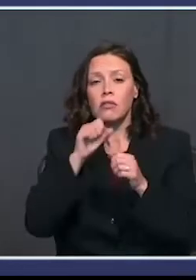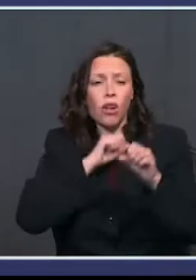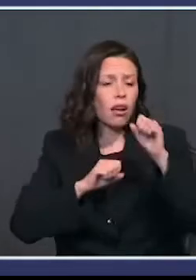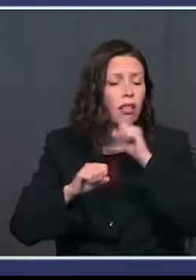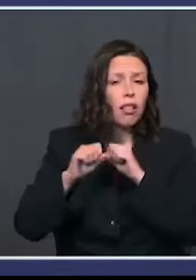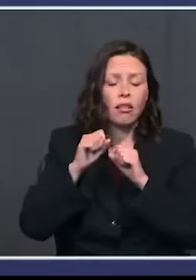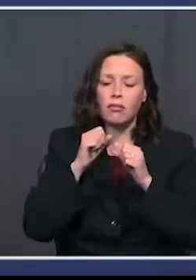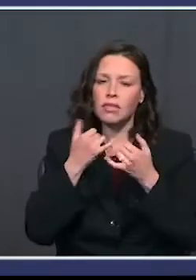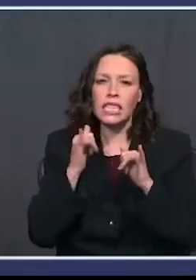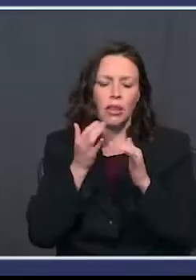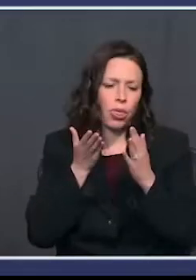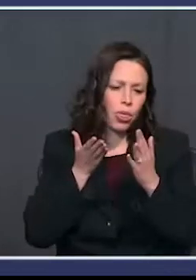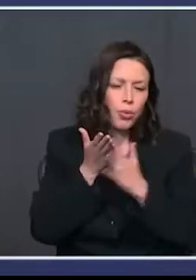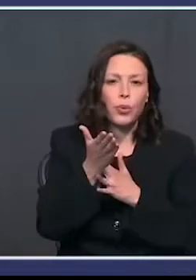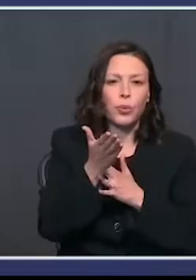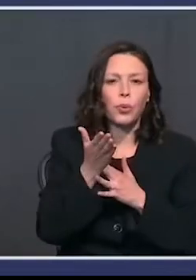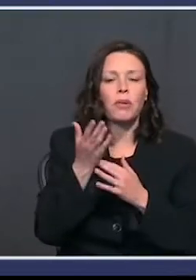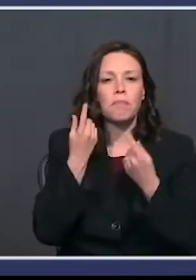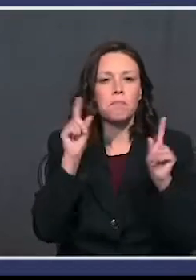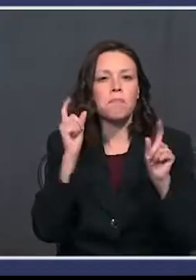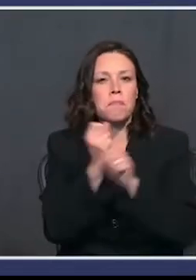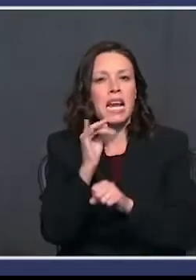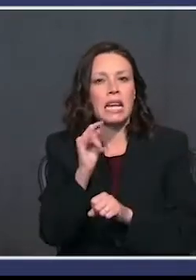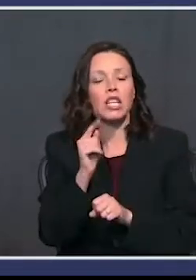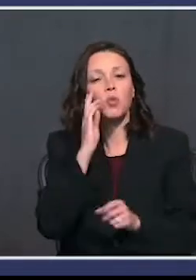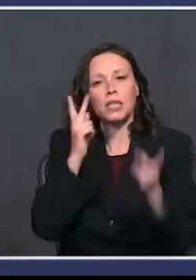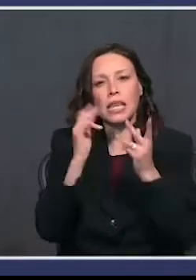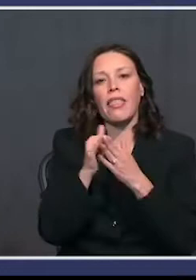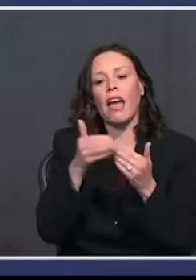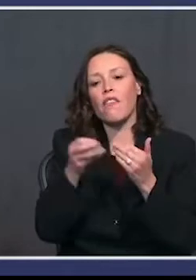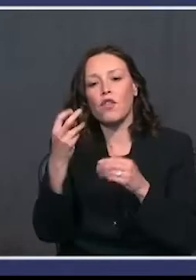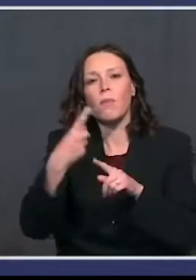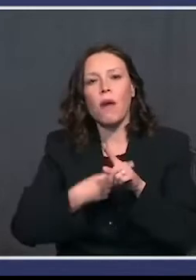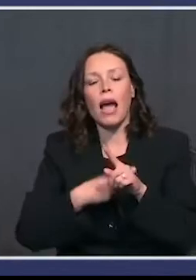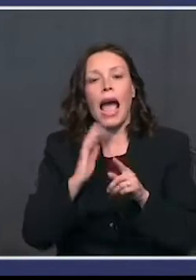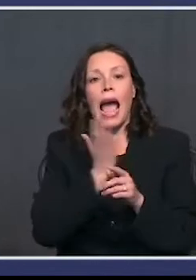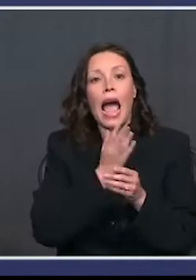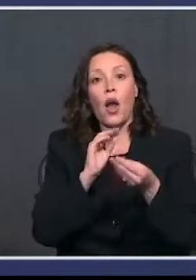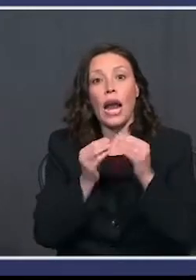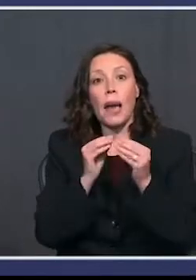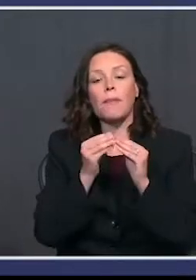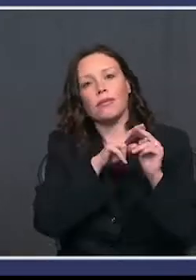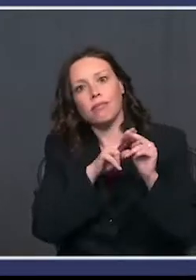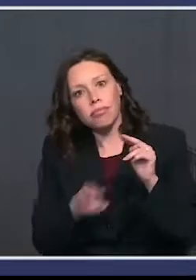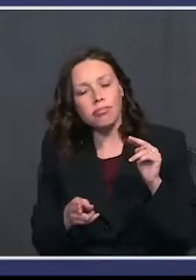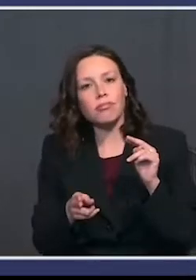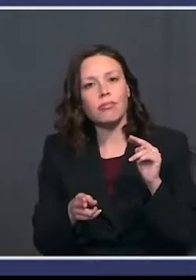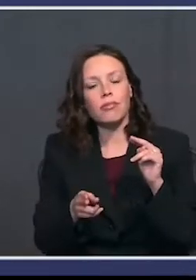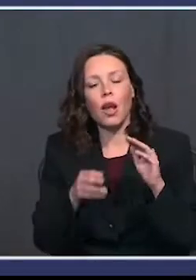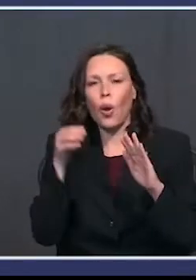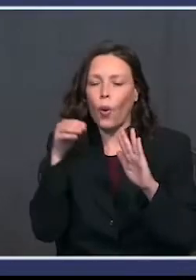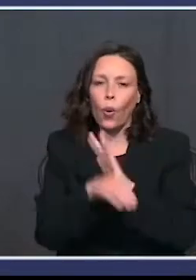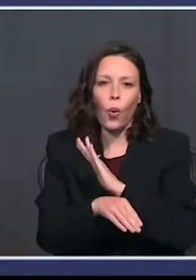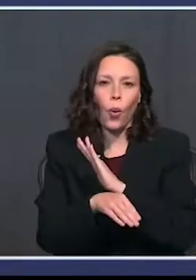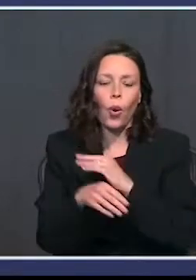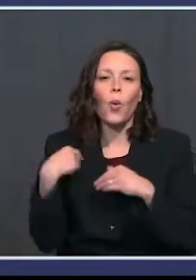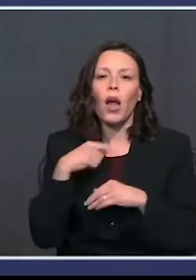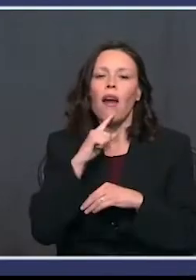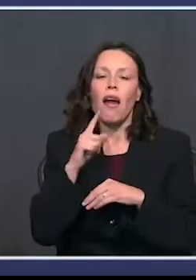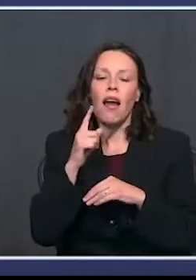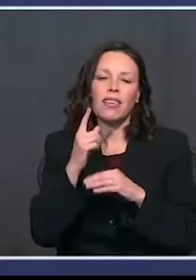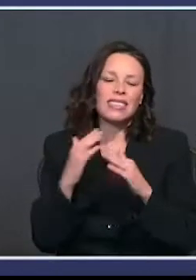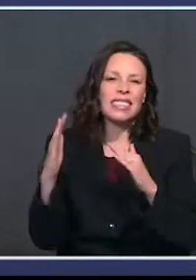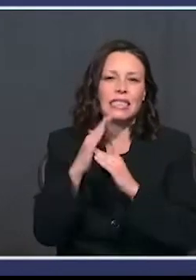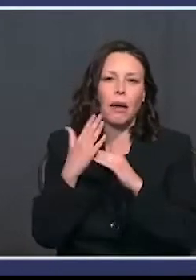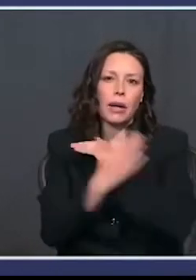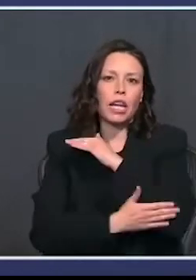obstacle. And I think you'll be seeing that over the next few months. The numbers should skyrocket downward. We are the most exceptional nation